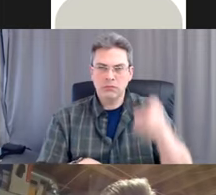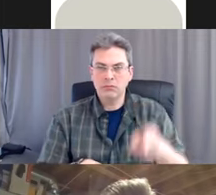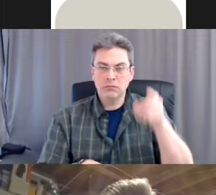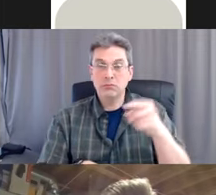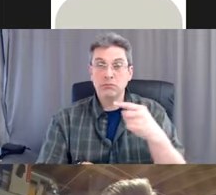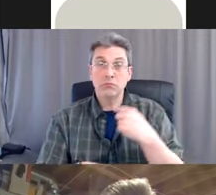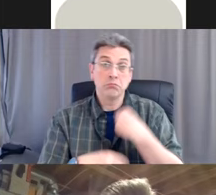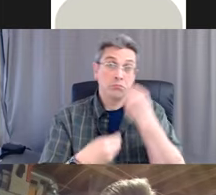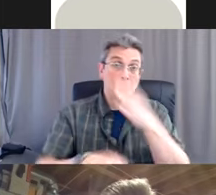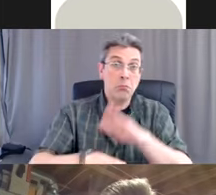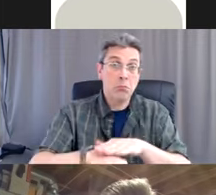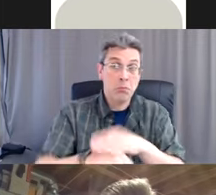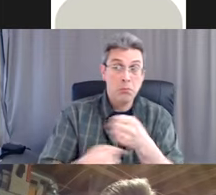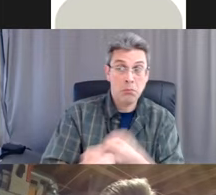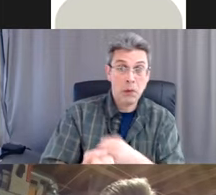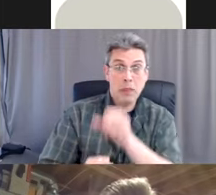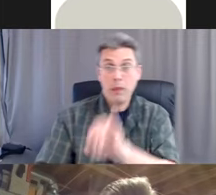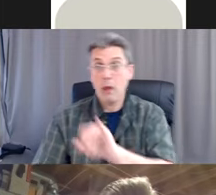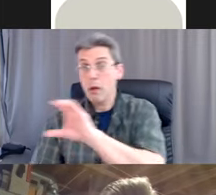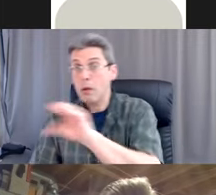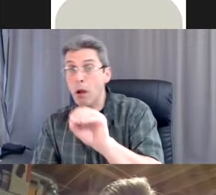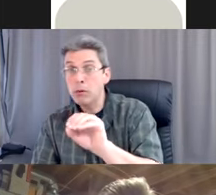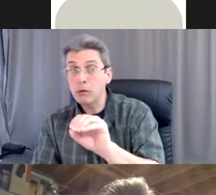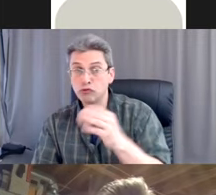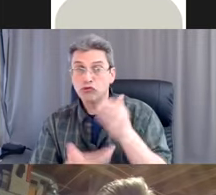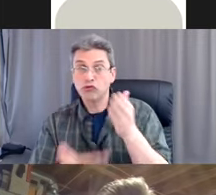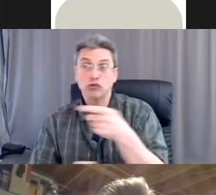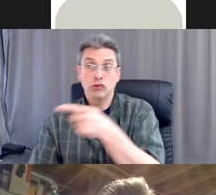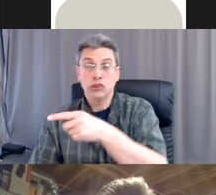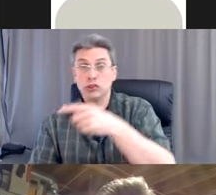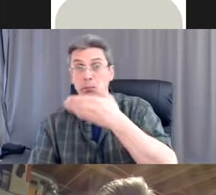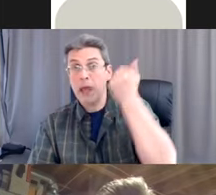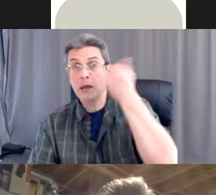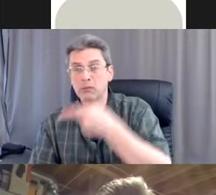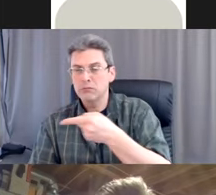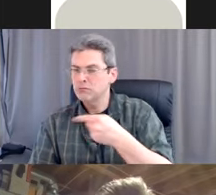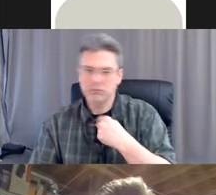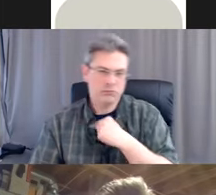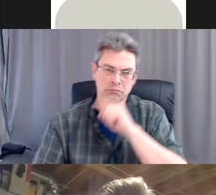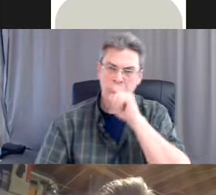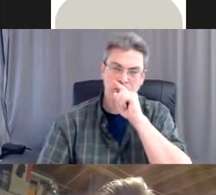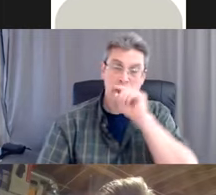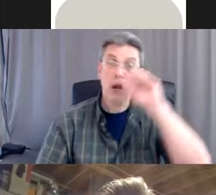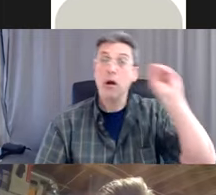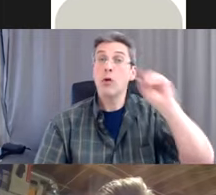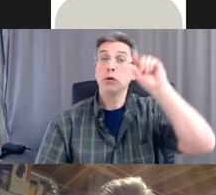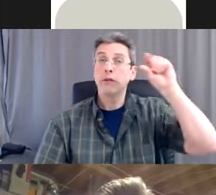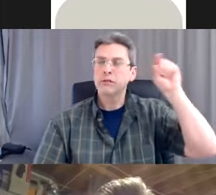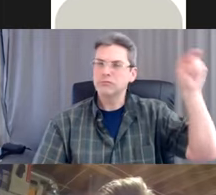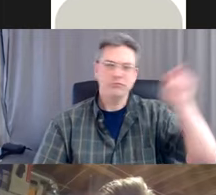endorse these companies. And that's also stated by the interior government. But these are places where you can